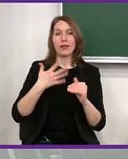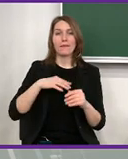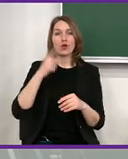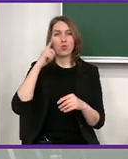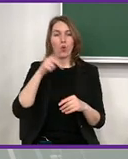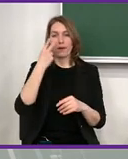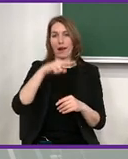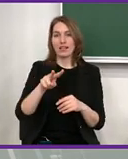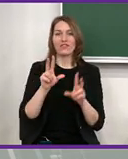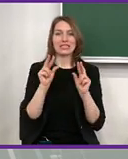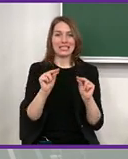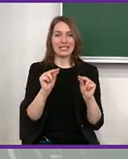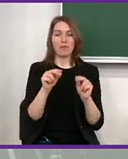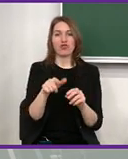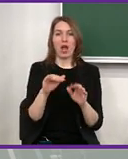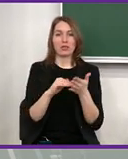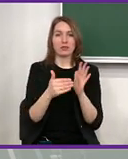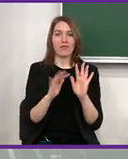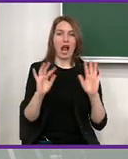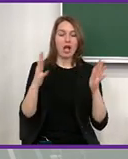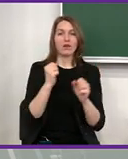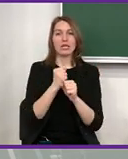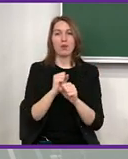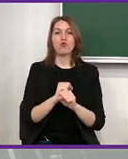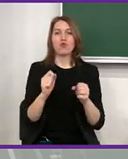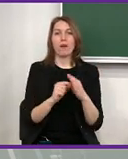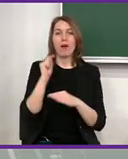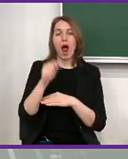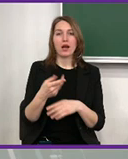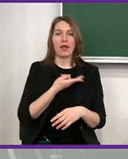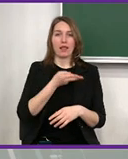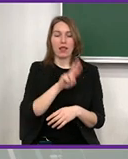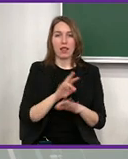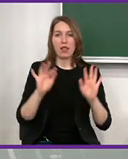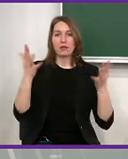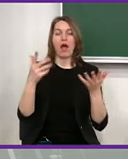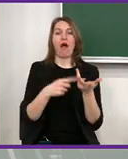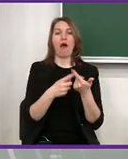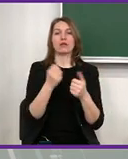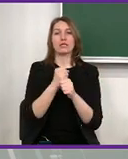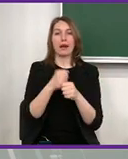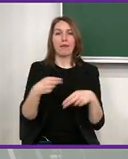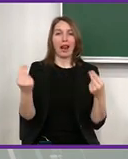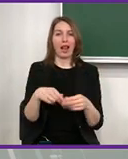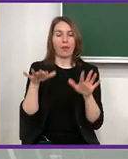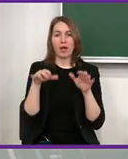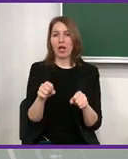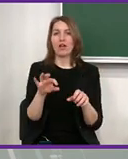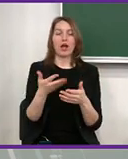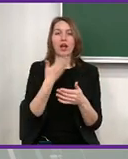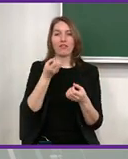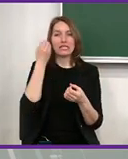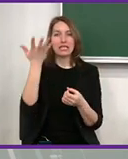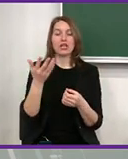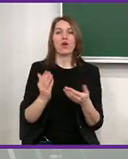cases that, of course, when we have official statistics, we can see that in specific cases there could be higher